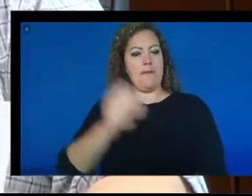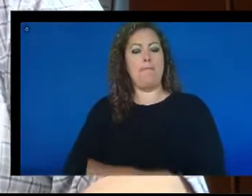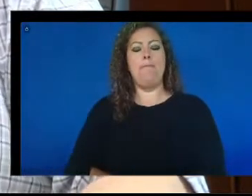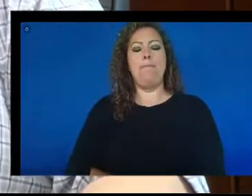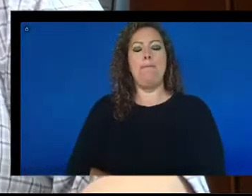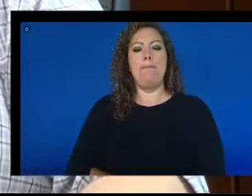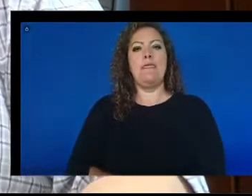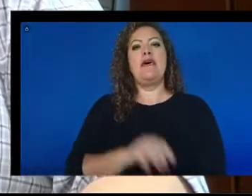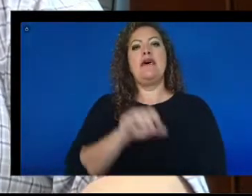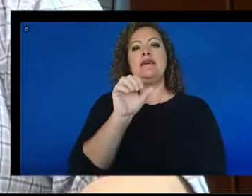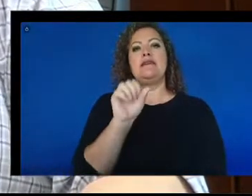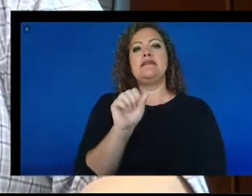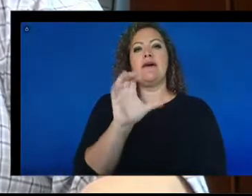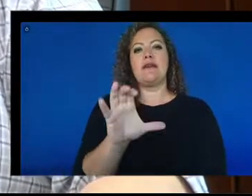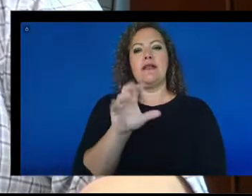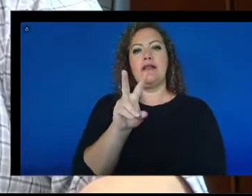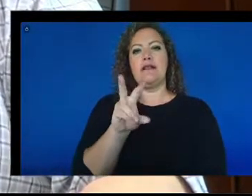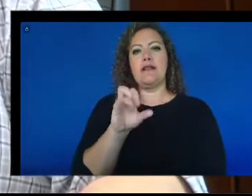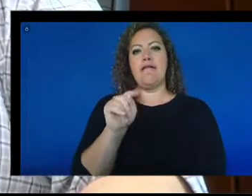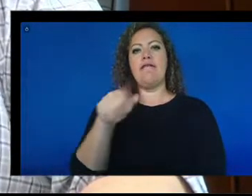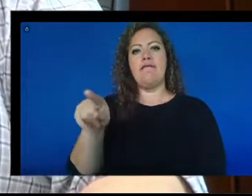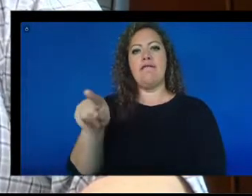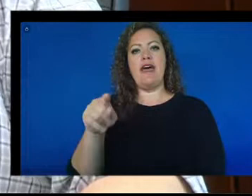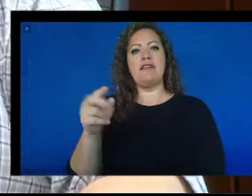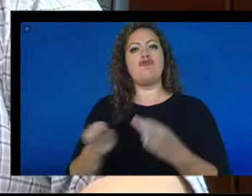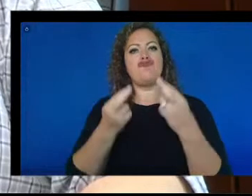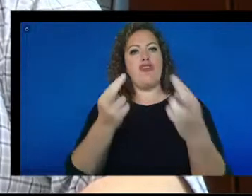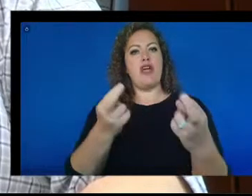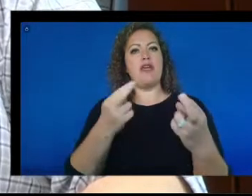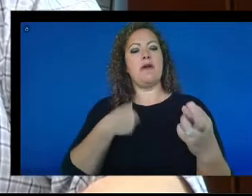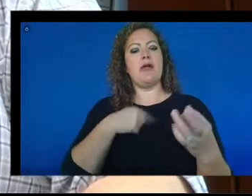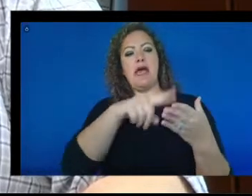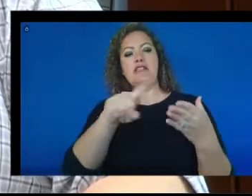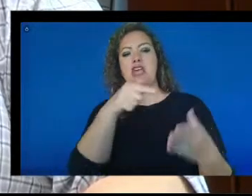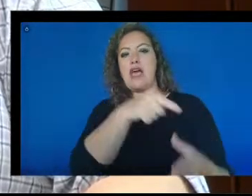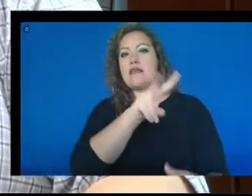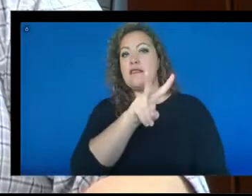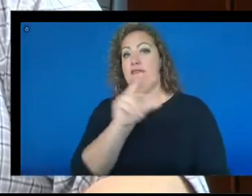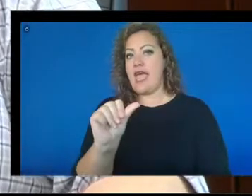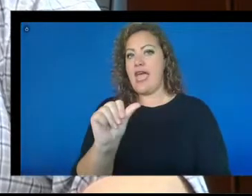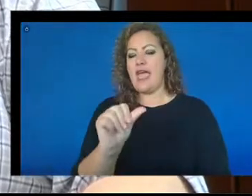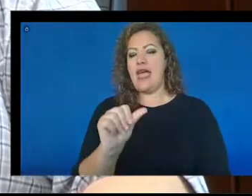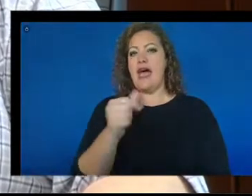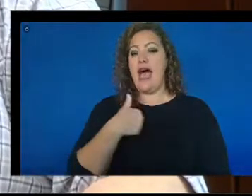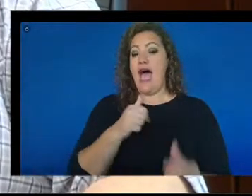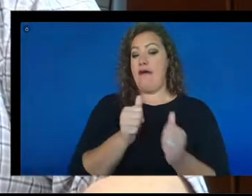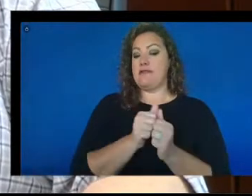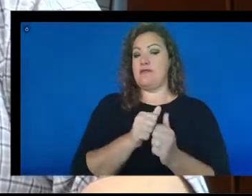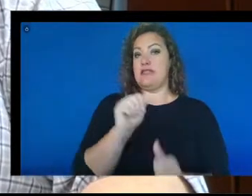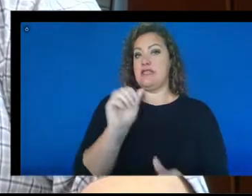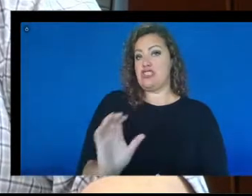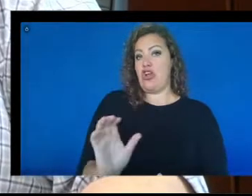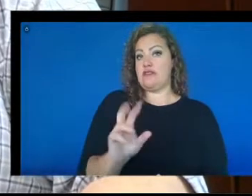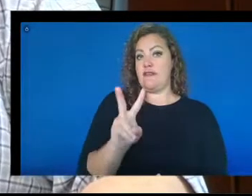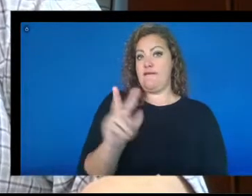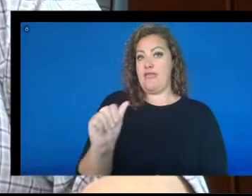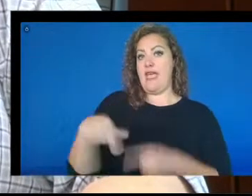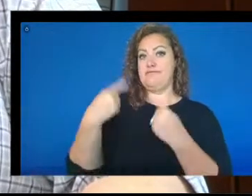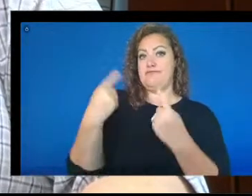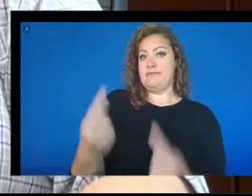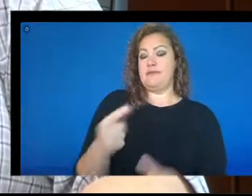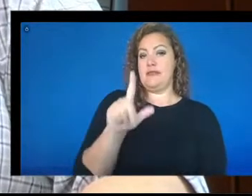South Carolina veterans recommended that I check into the VA. I've been with the Charleston VA since 2016.